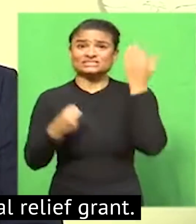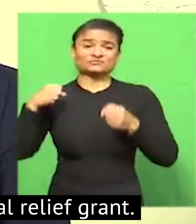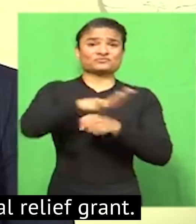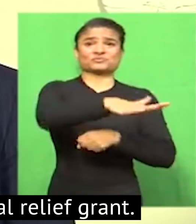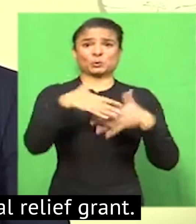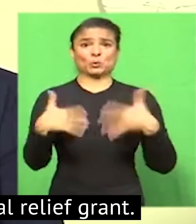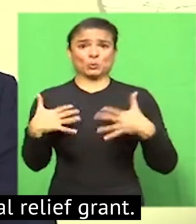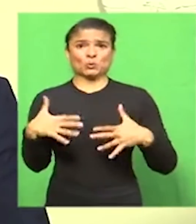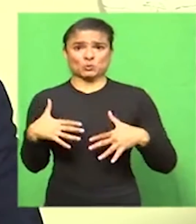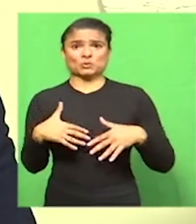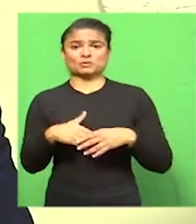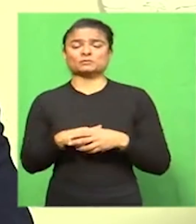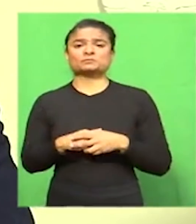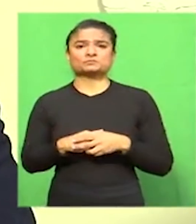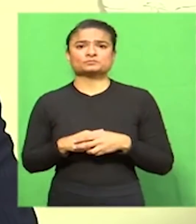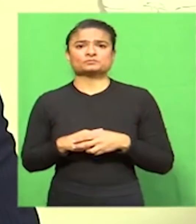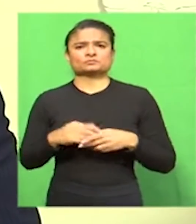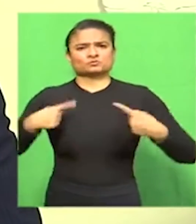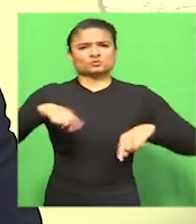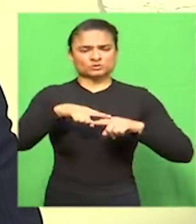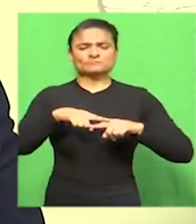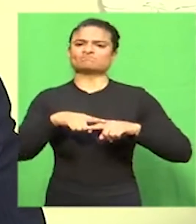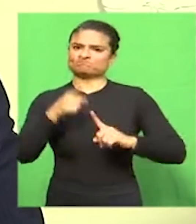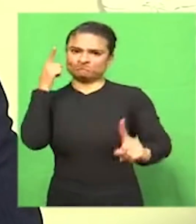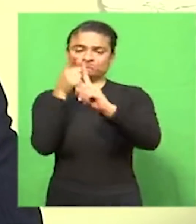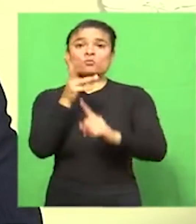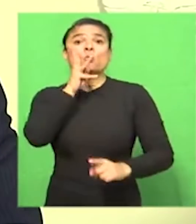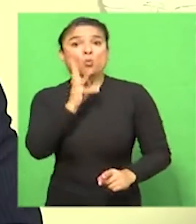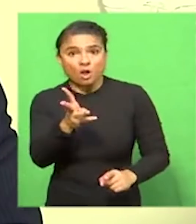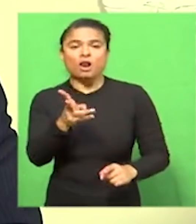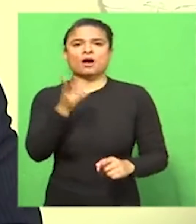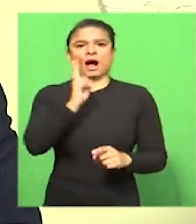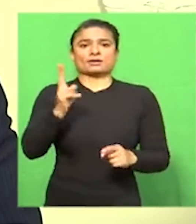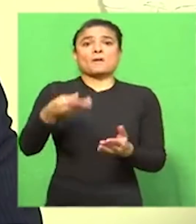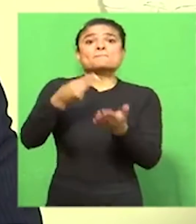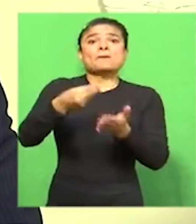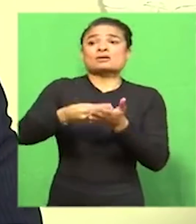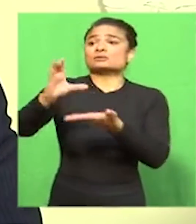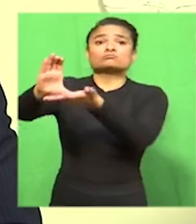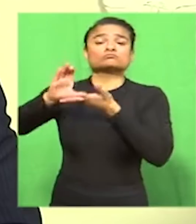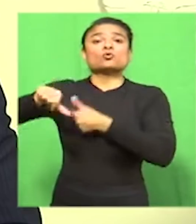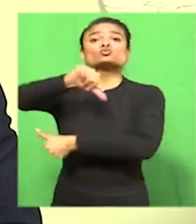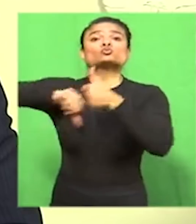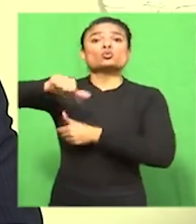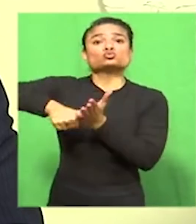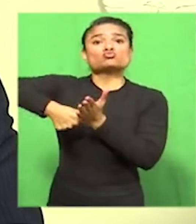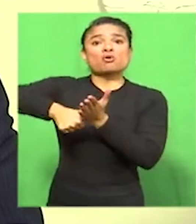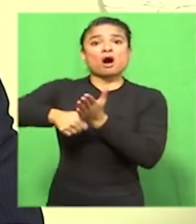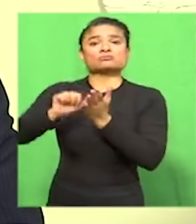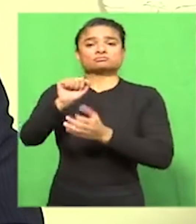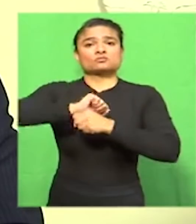reinstating the Social Relief of Disaster Grant to provide a monthly payment of $350